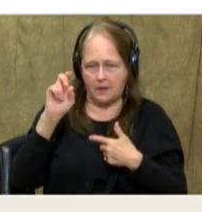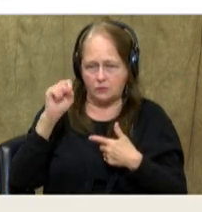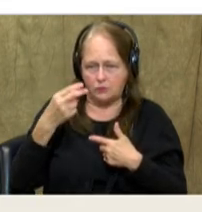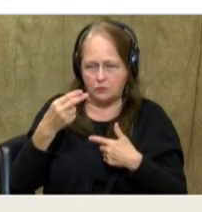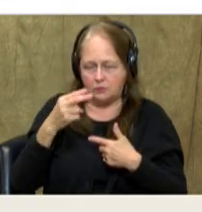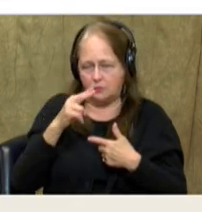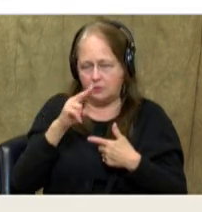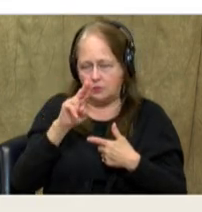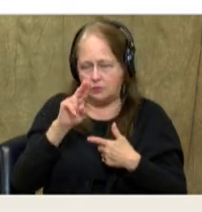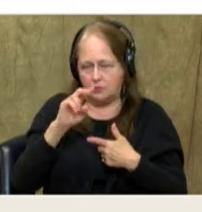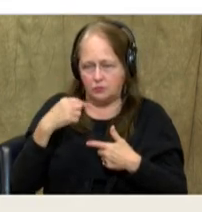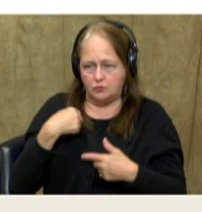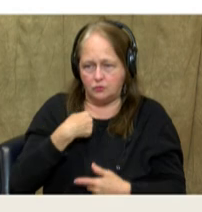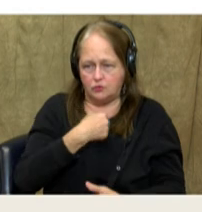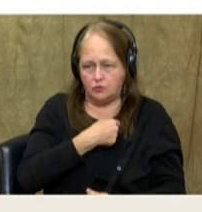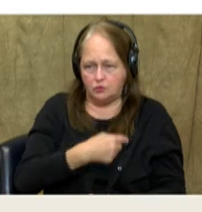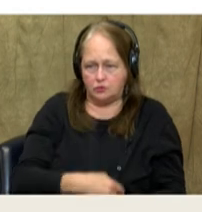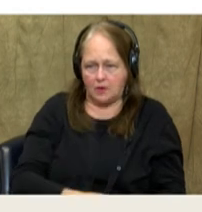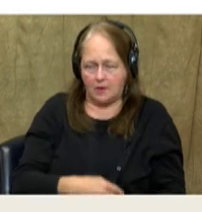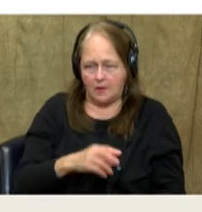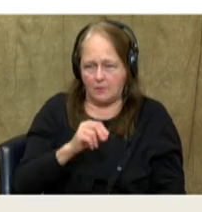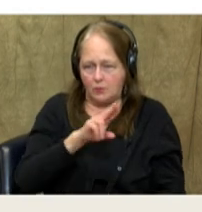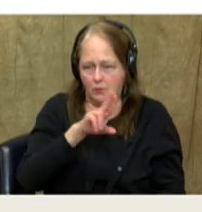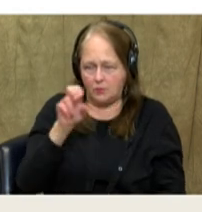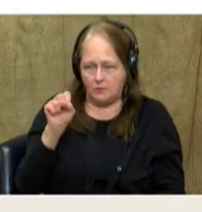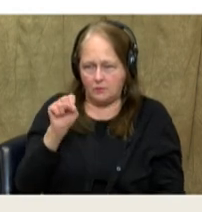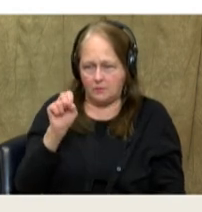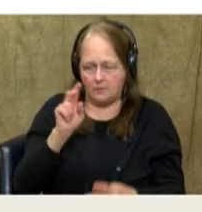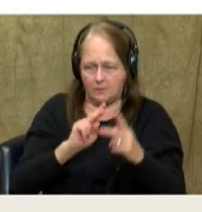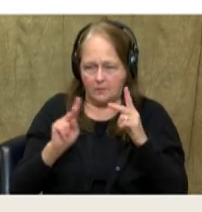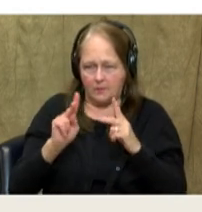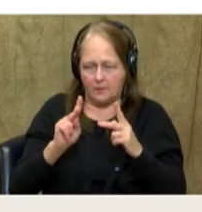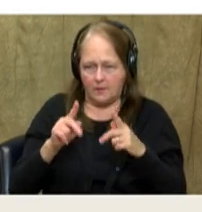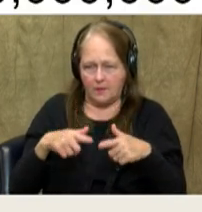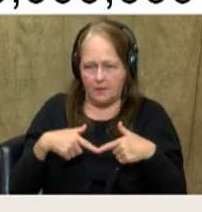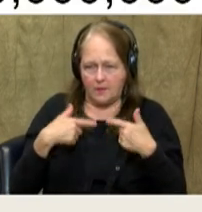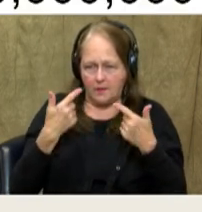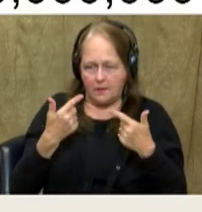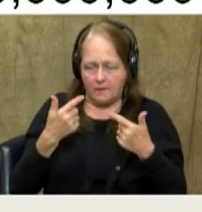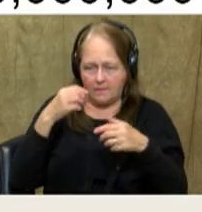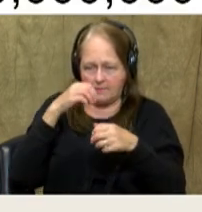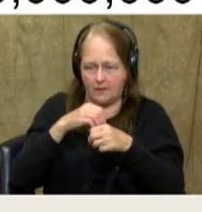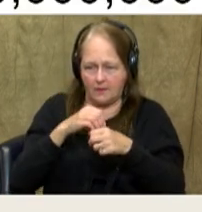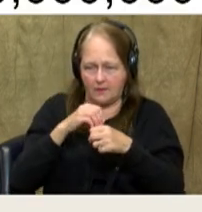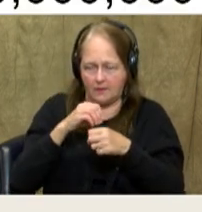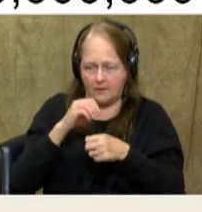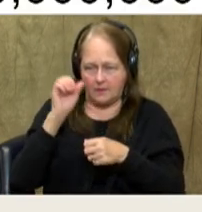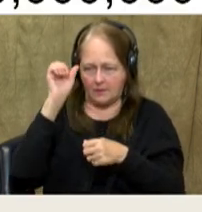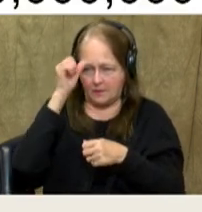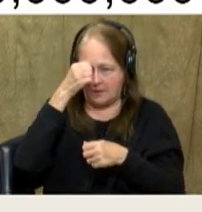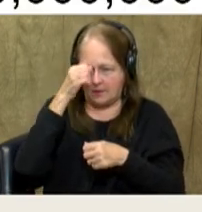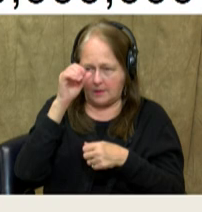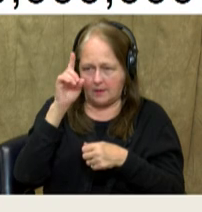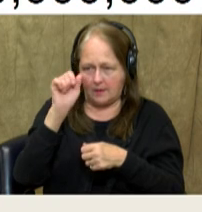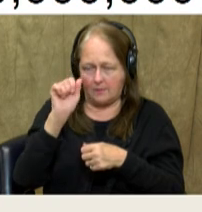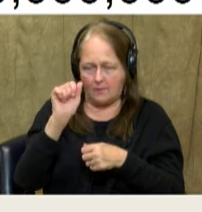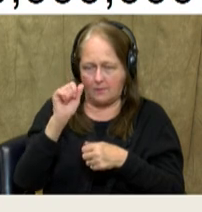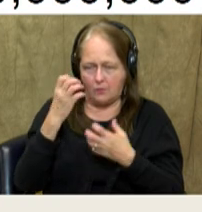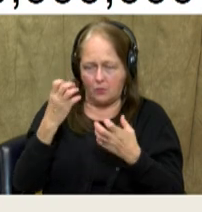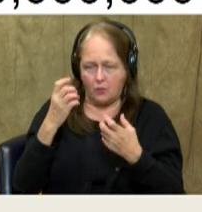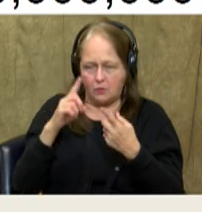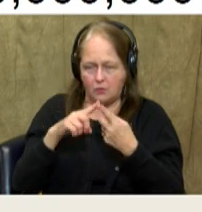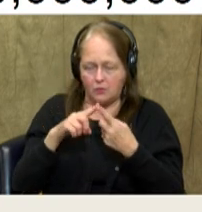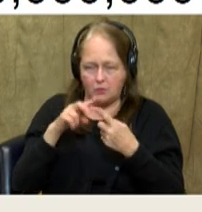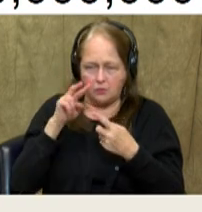United States. According to this, the number of people that live in India is what? So we always want to